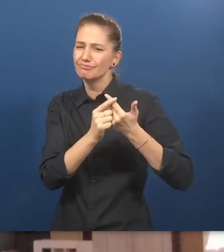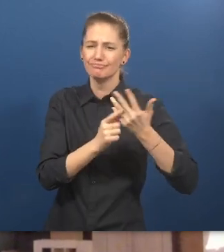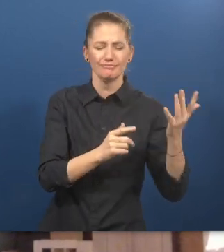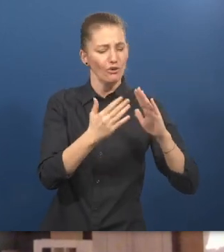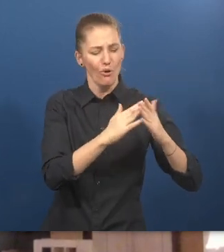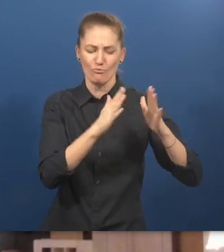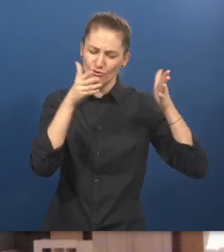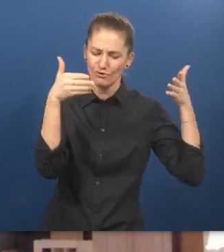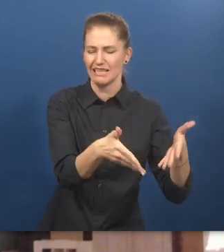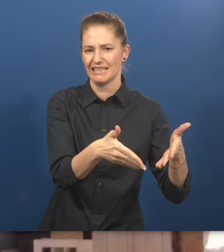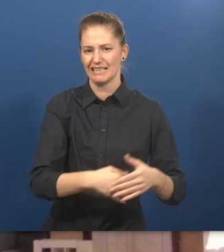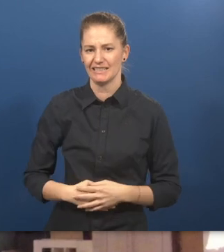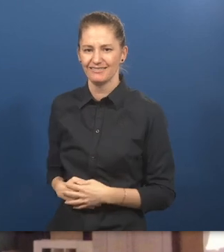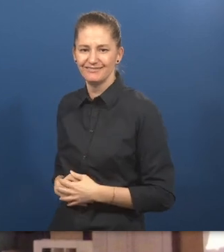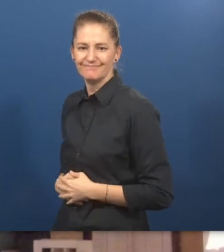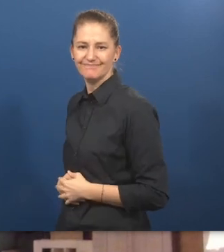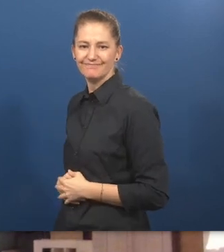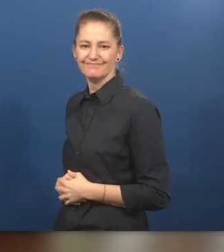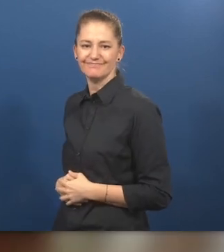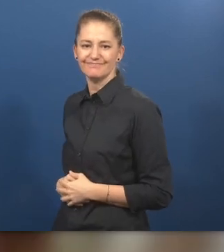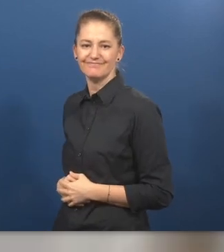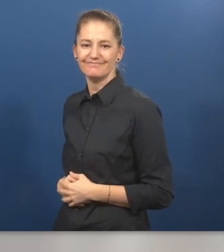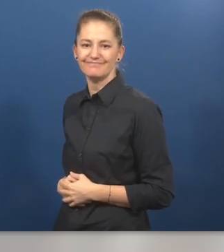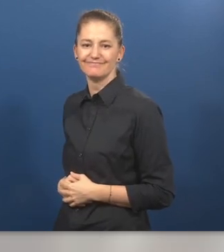leading to increased and enhanced community-based employment.